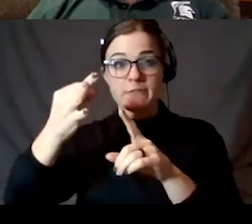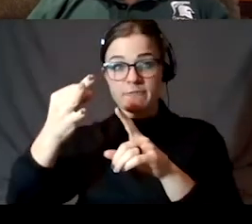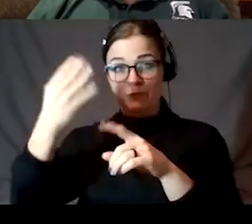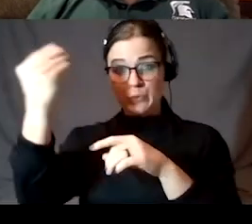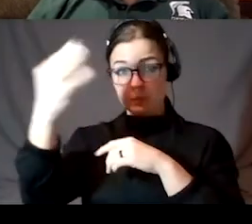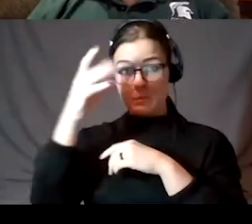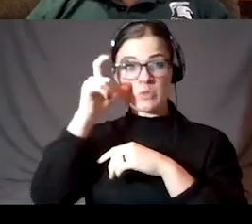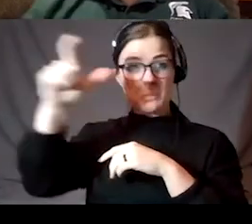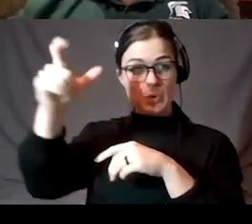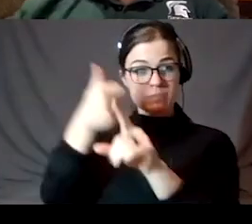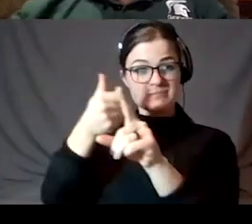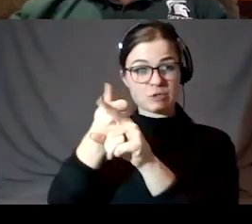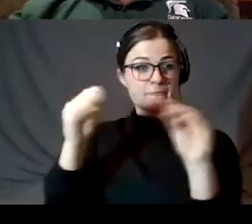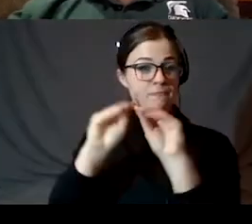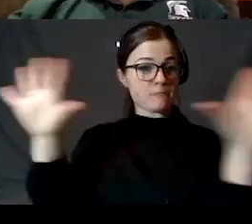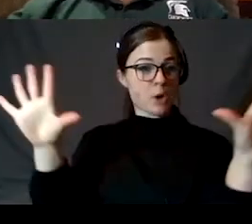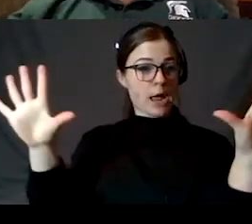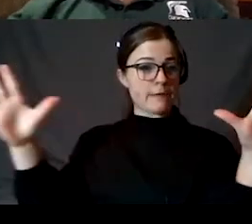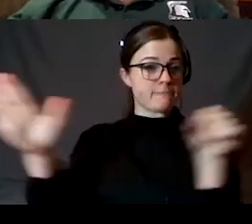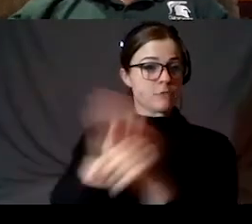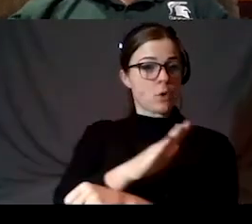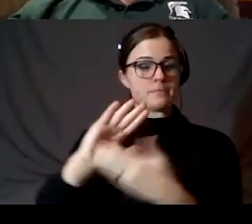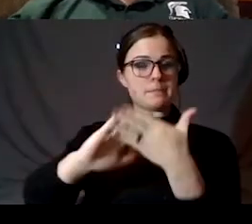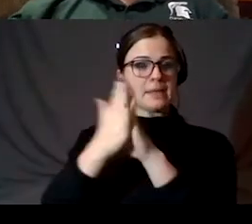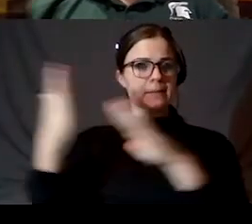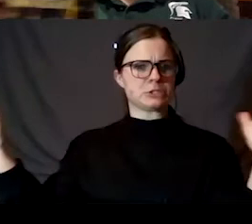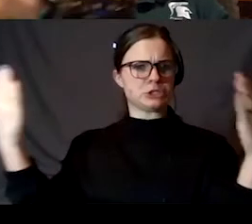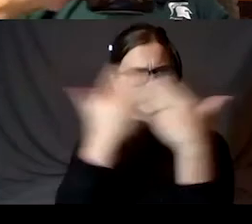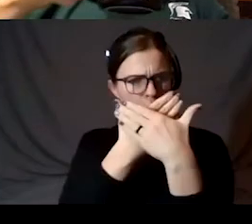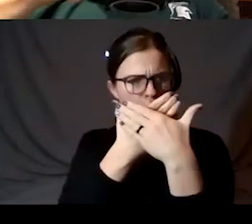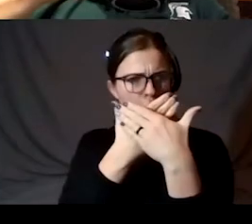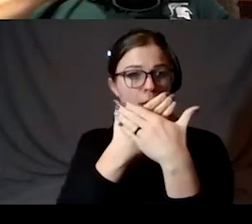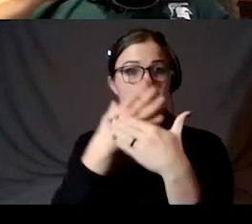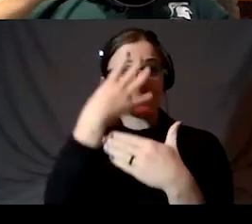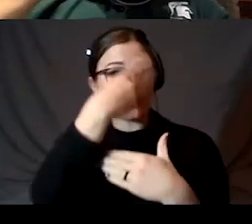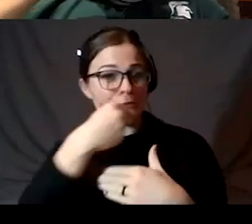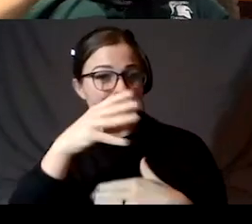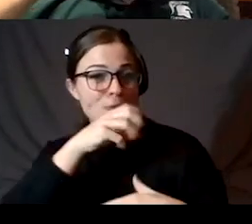it becomes completely dark. Yeah. And it's got this beautiful orange color to it.